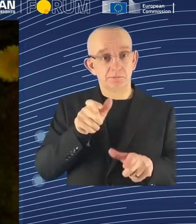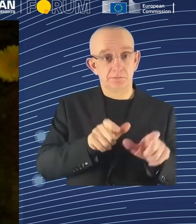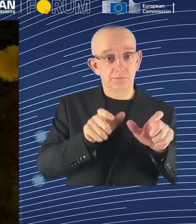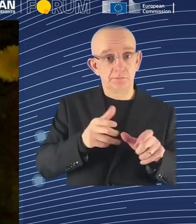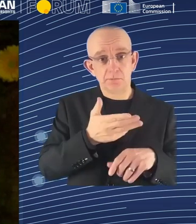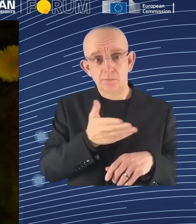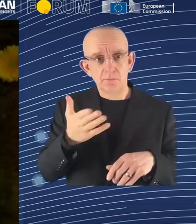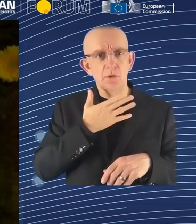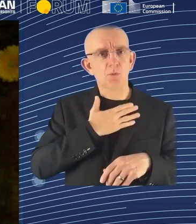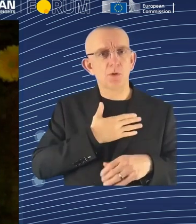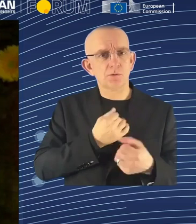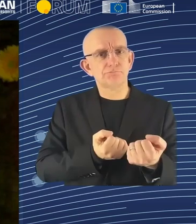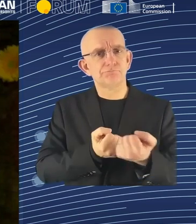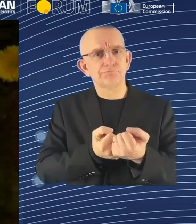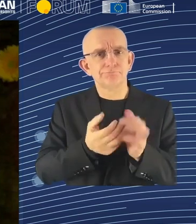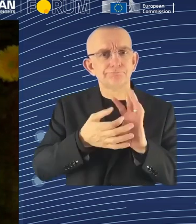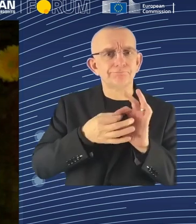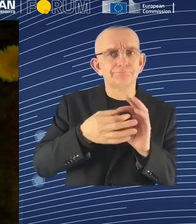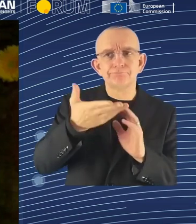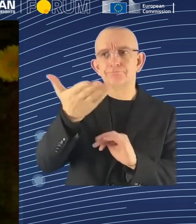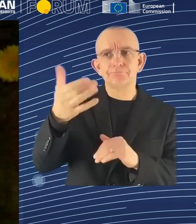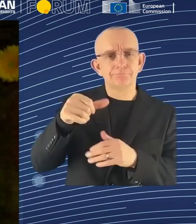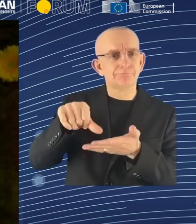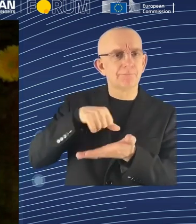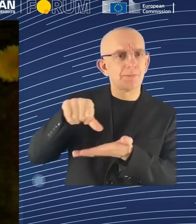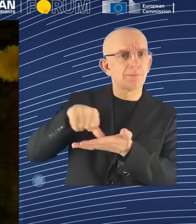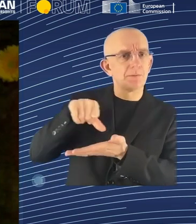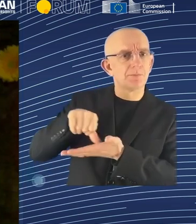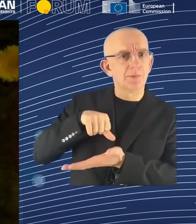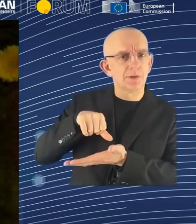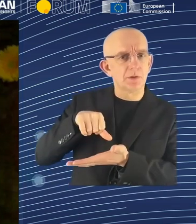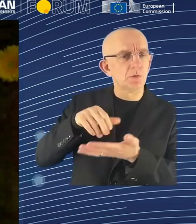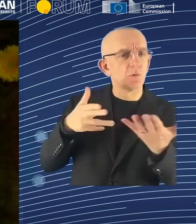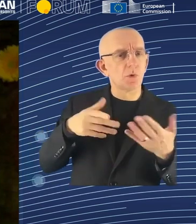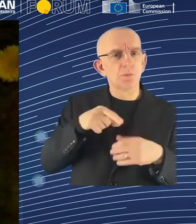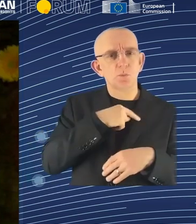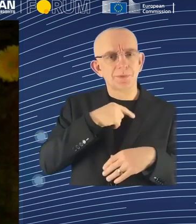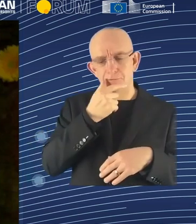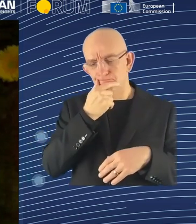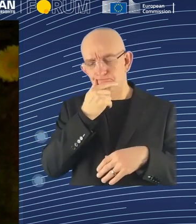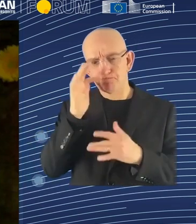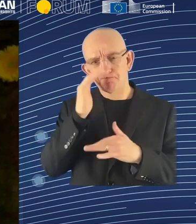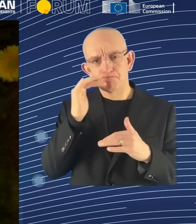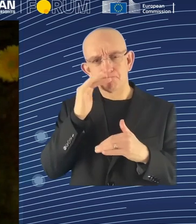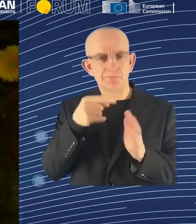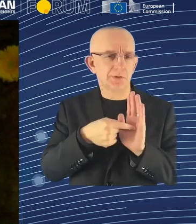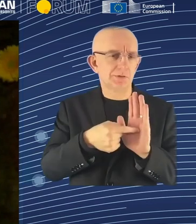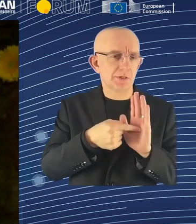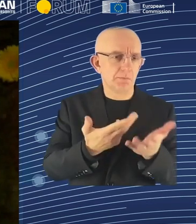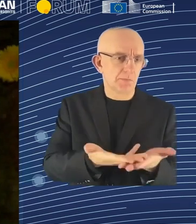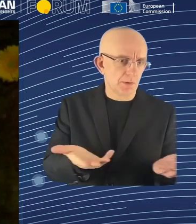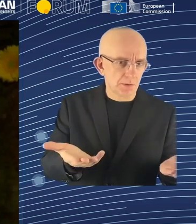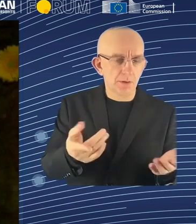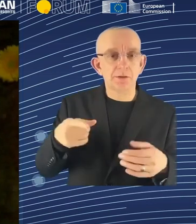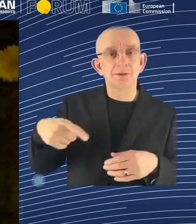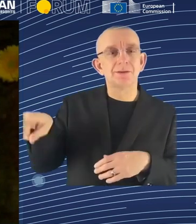invent, for example, when employers write us emails, yes, and they are looking